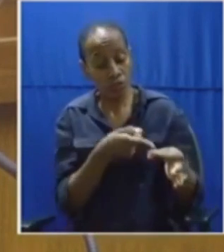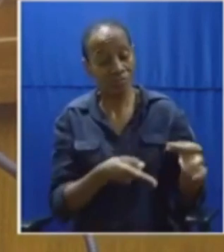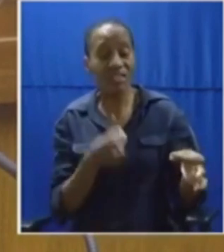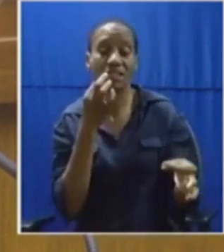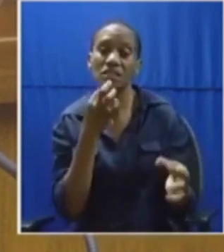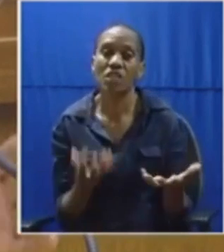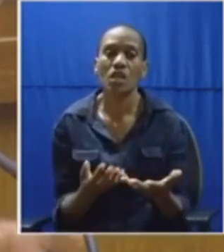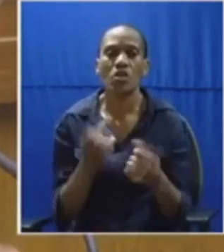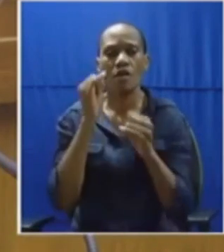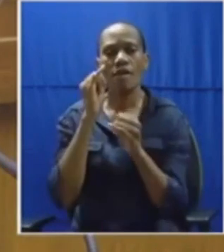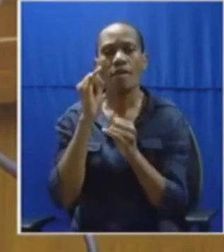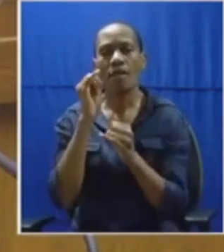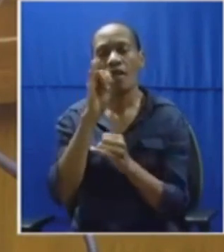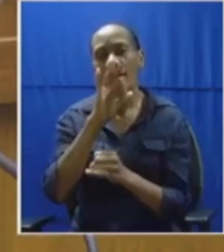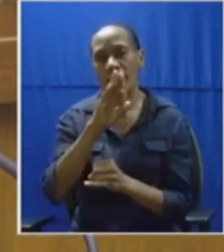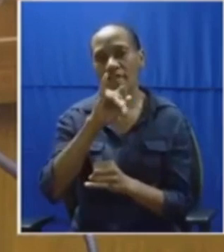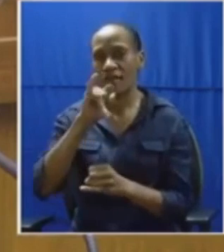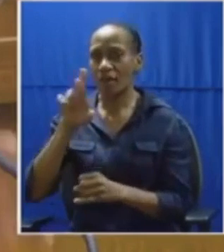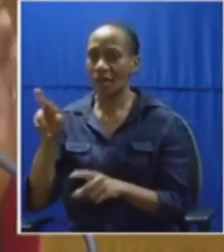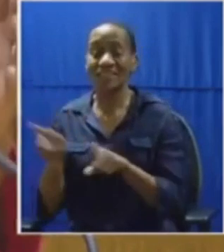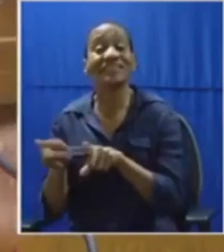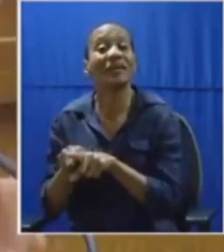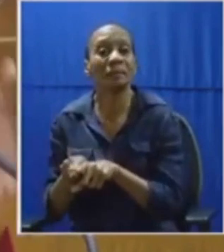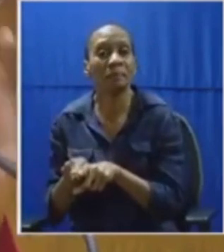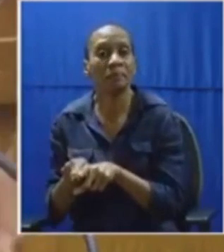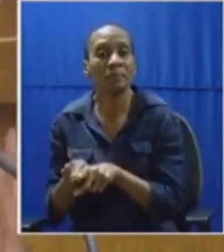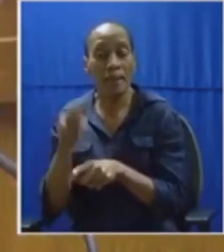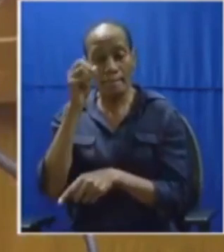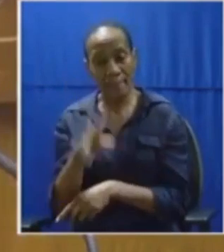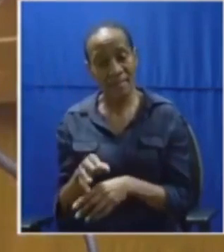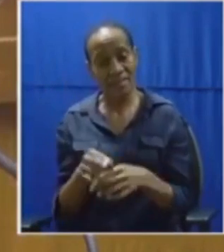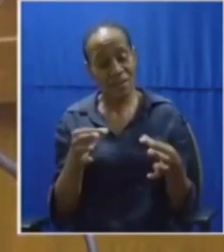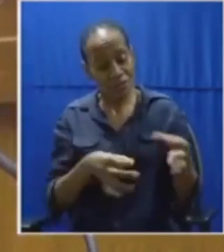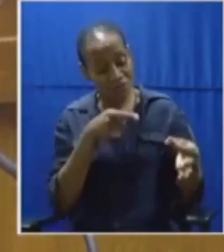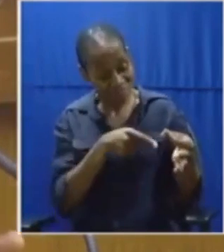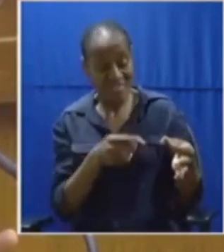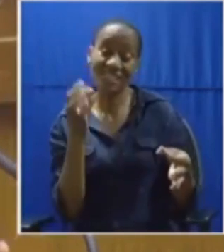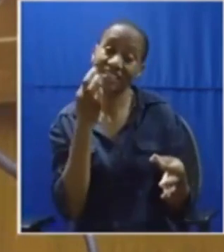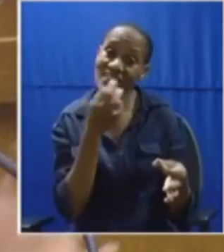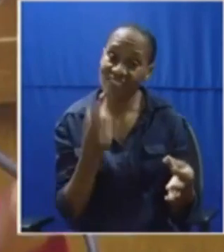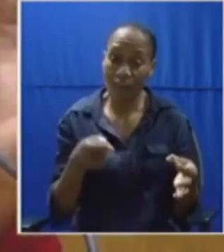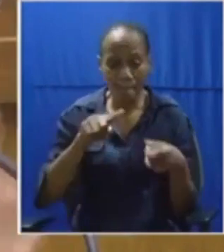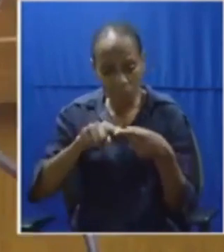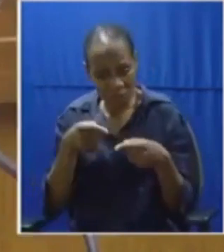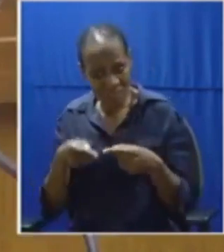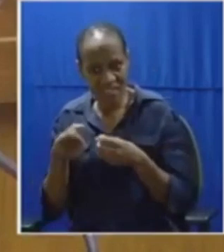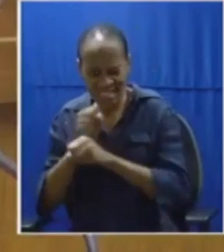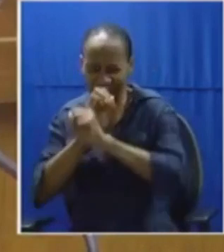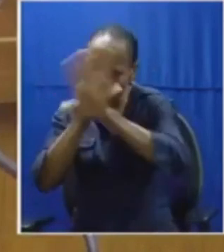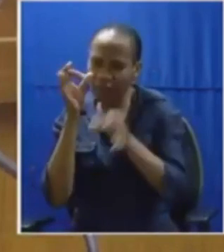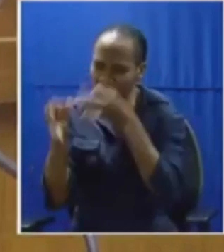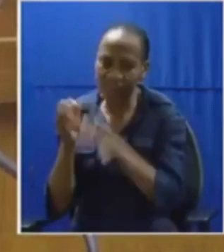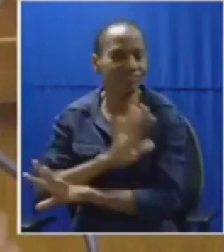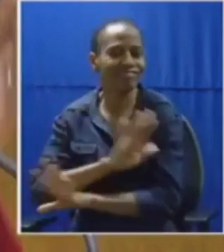industrialization including industrial parks but your manifesto does not make emphasis on this point the eff